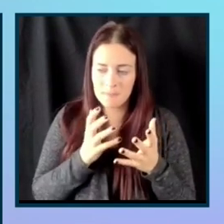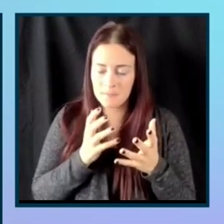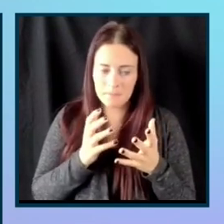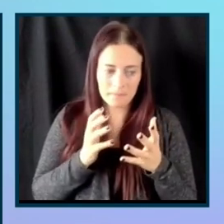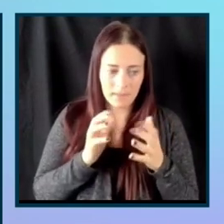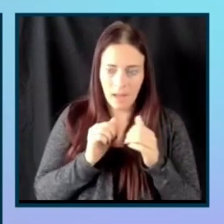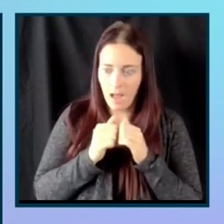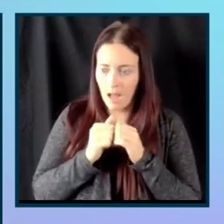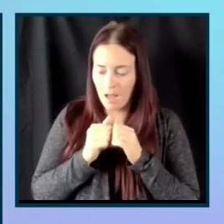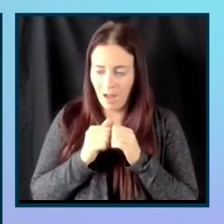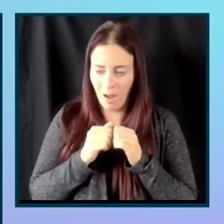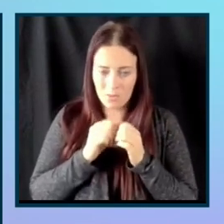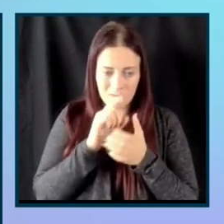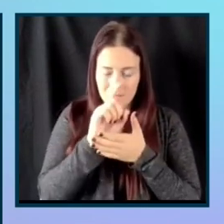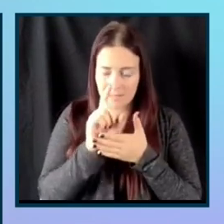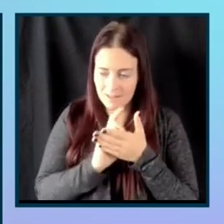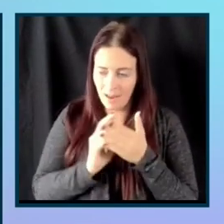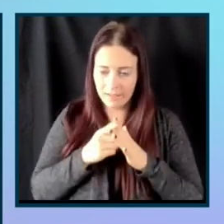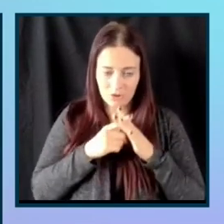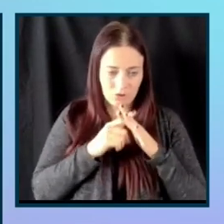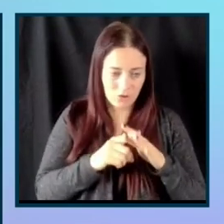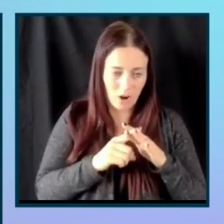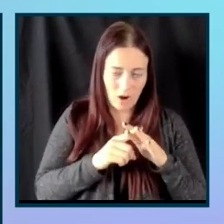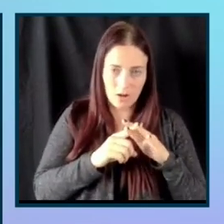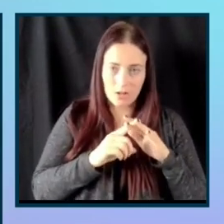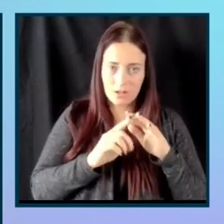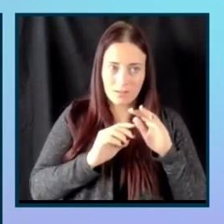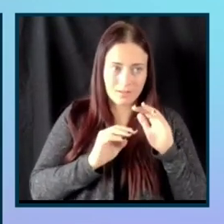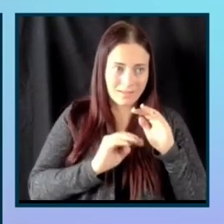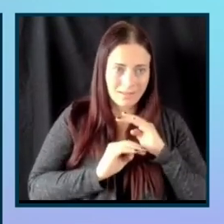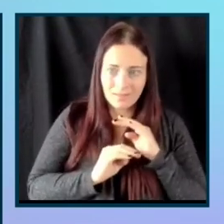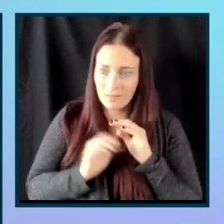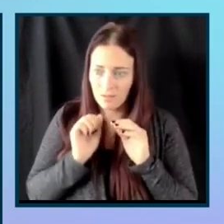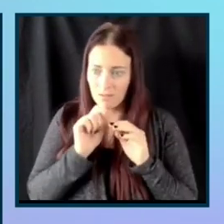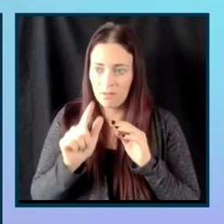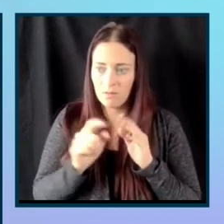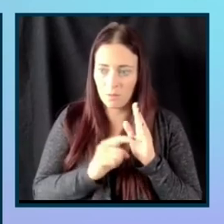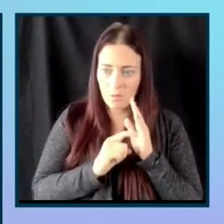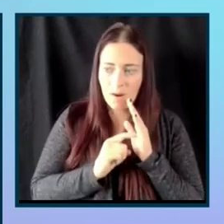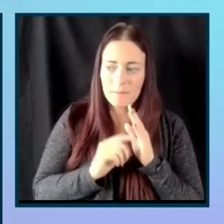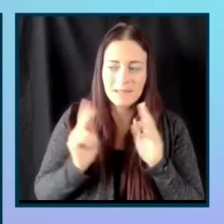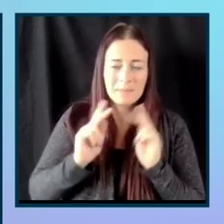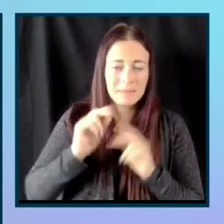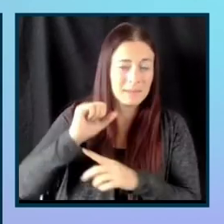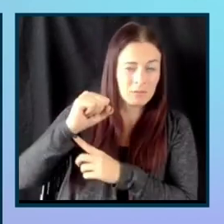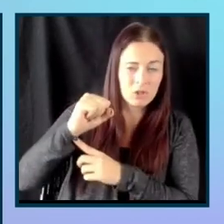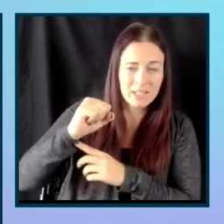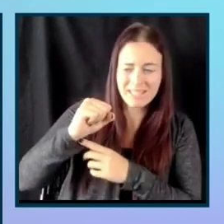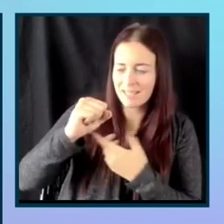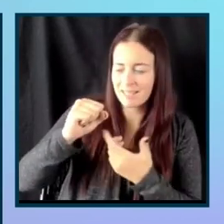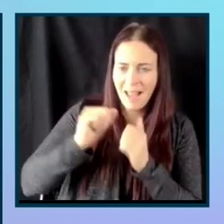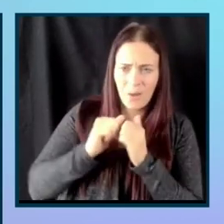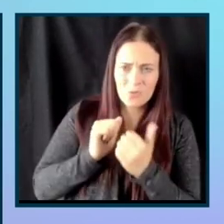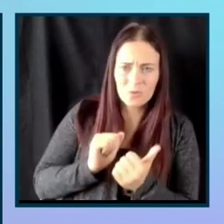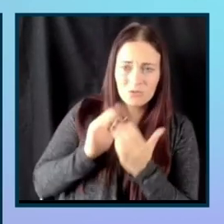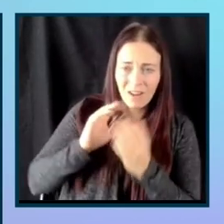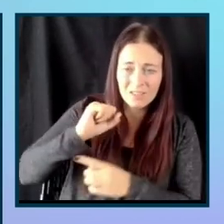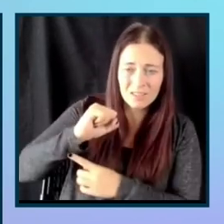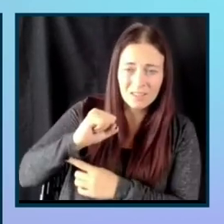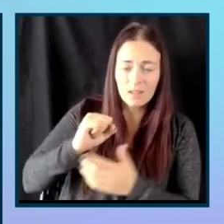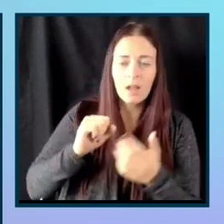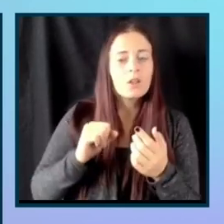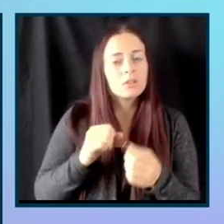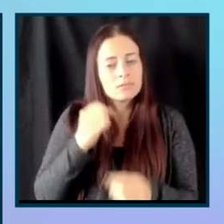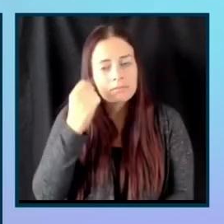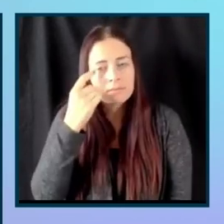things through be met with adversity. Um, just know that you are creating a ripple